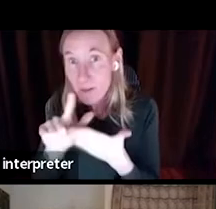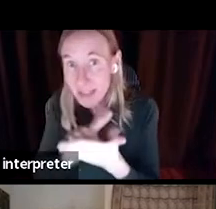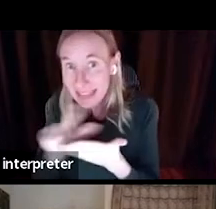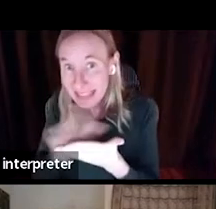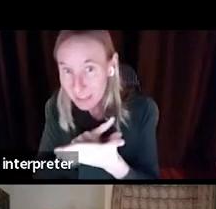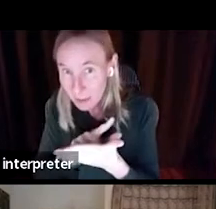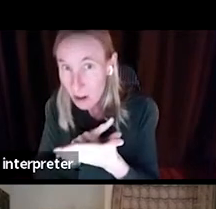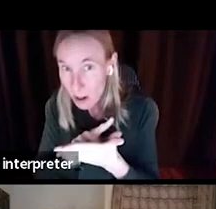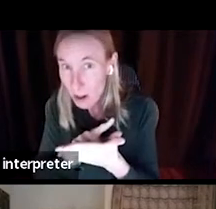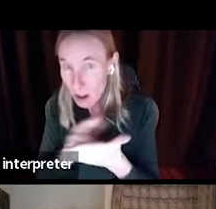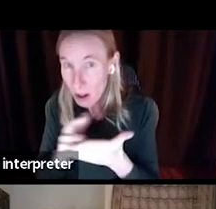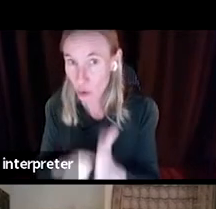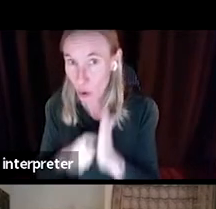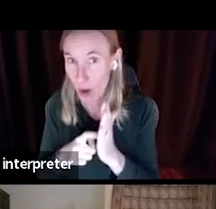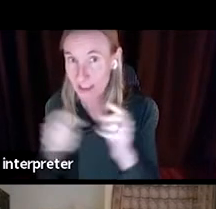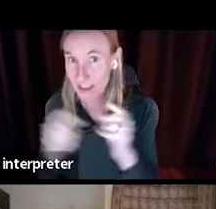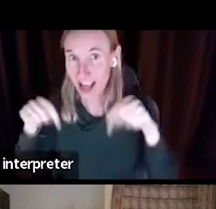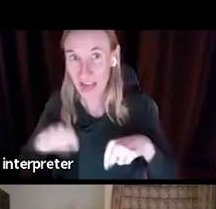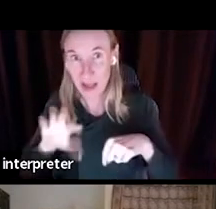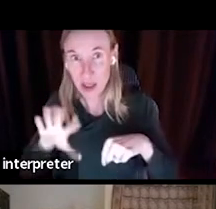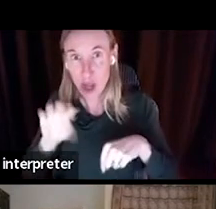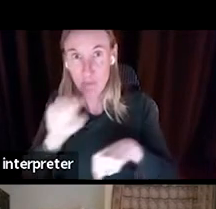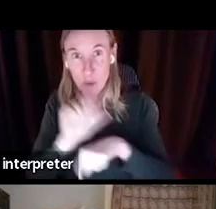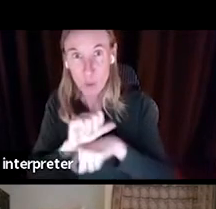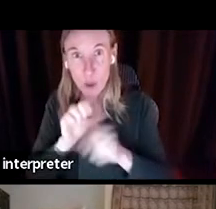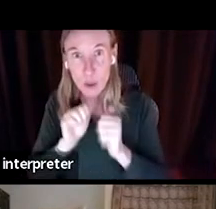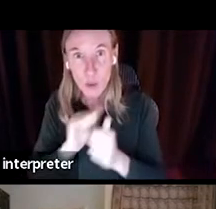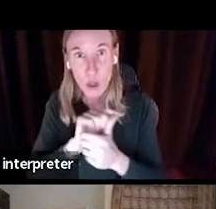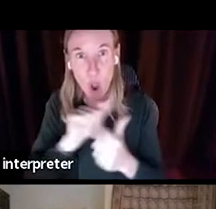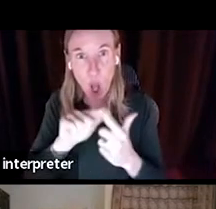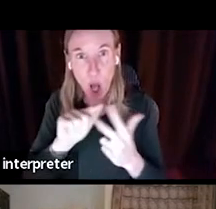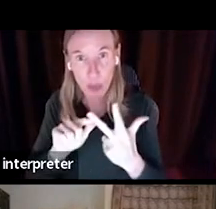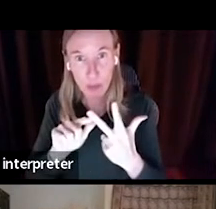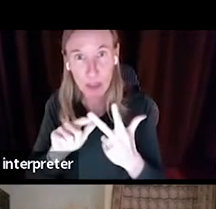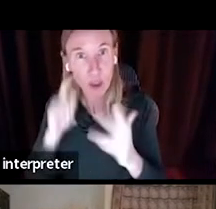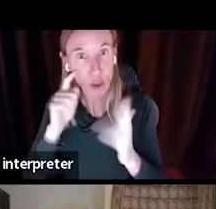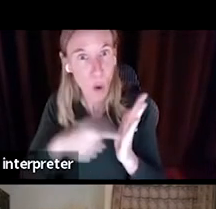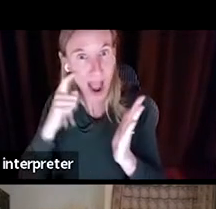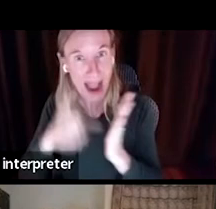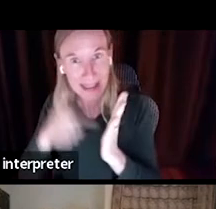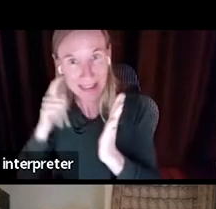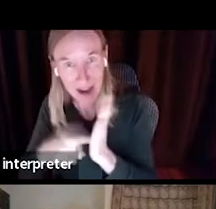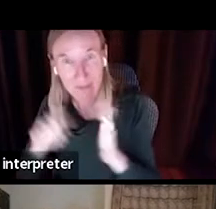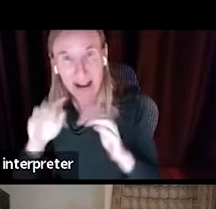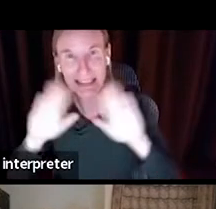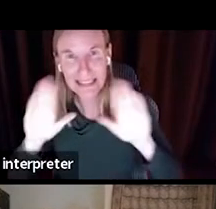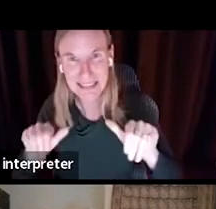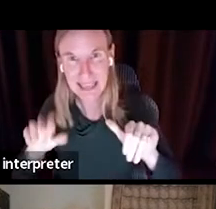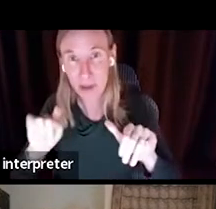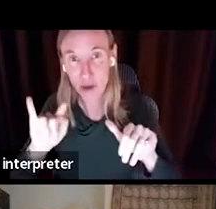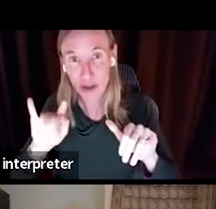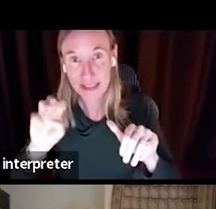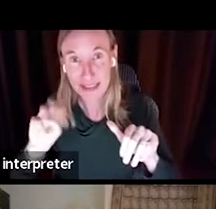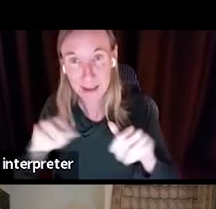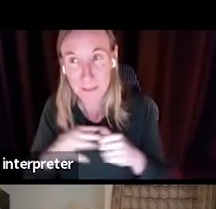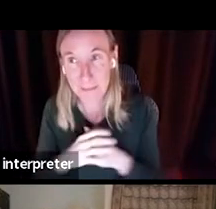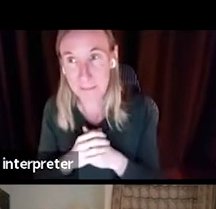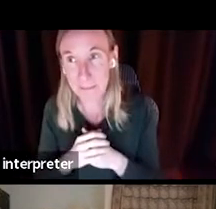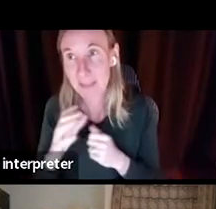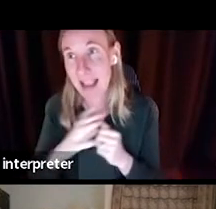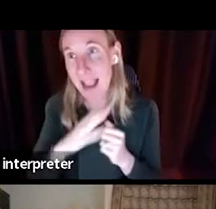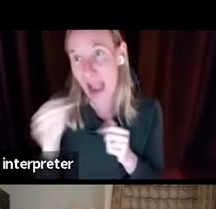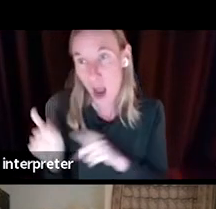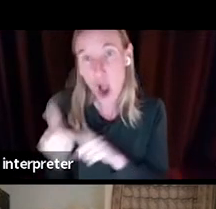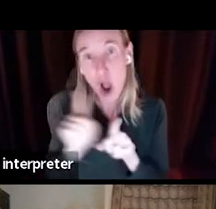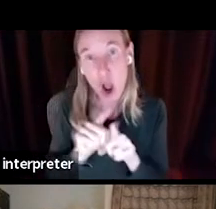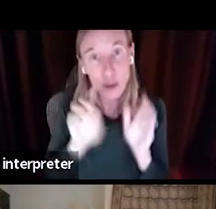that this office work across all three branches to identify systemic racism and also to develop